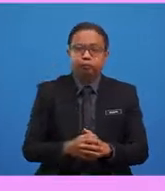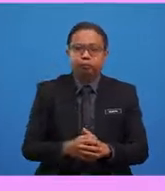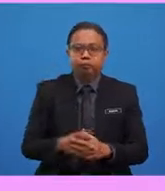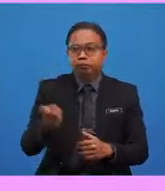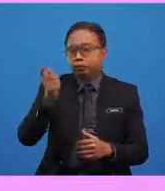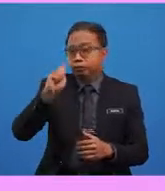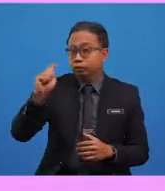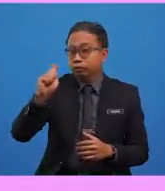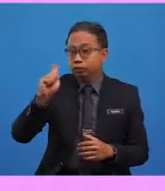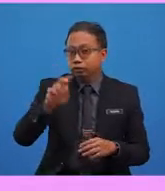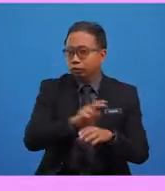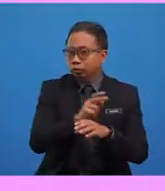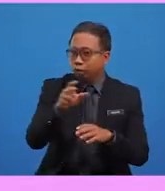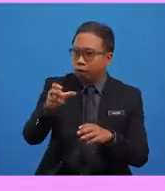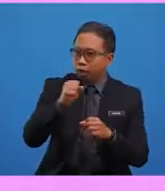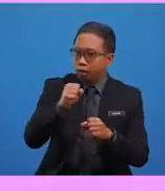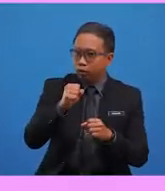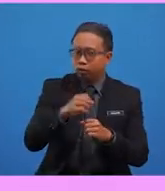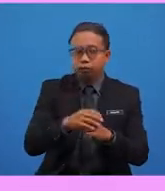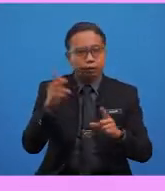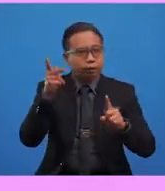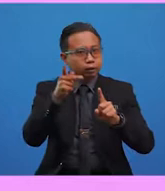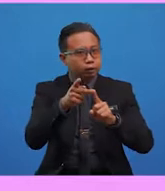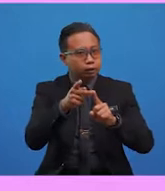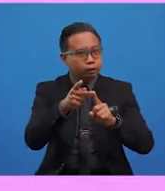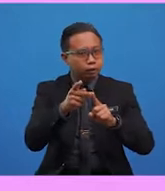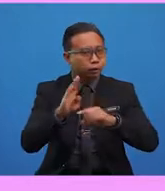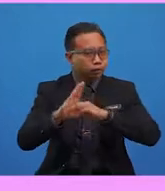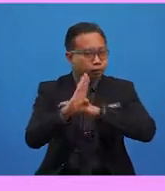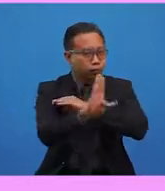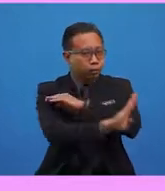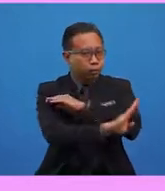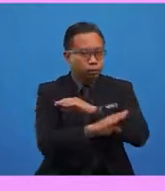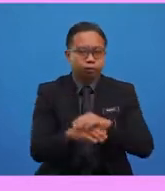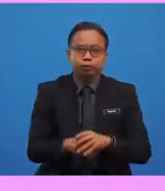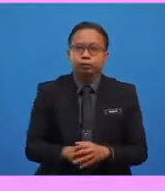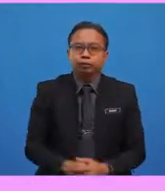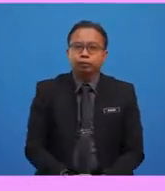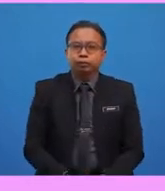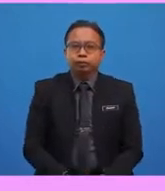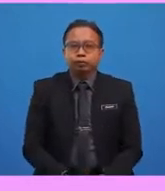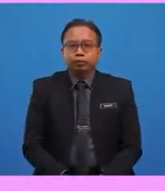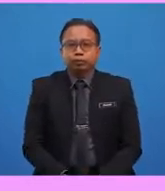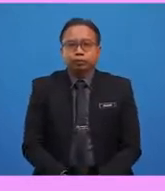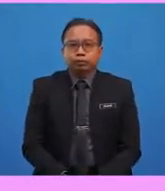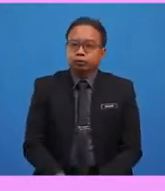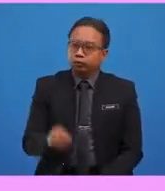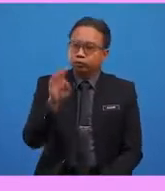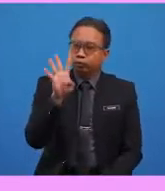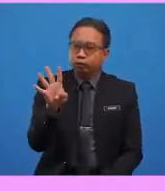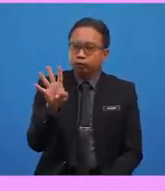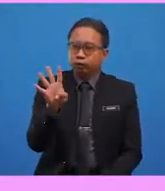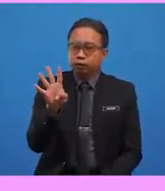The is to point out a specific beach which is the Port Dickson Beach. Fourthly,